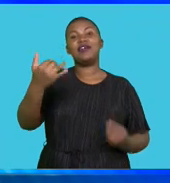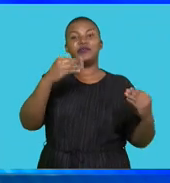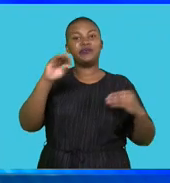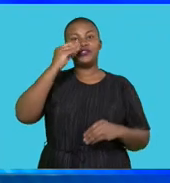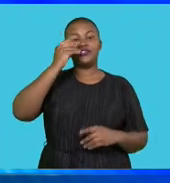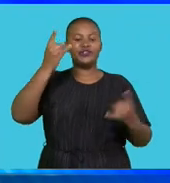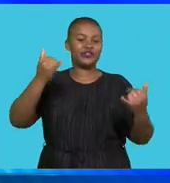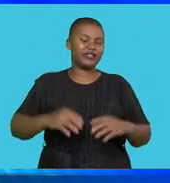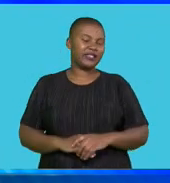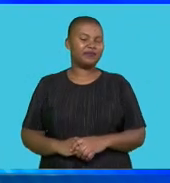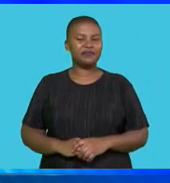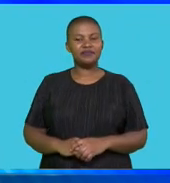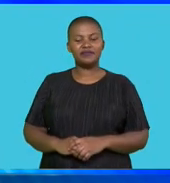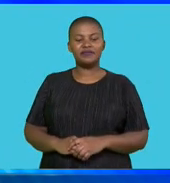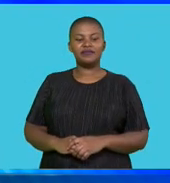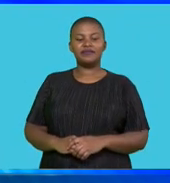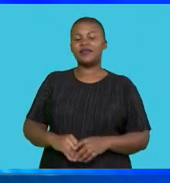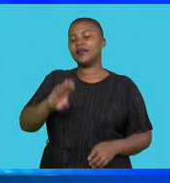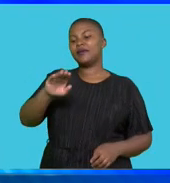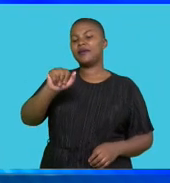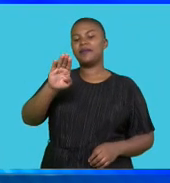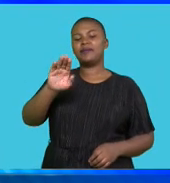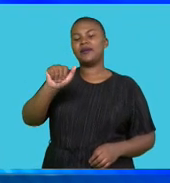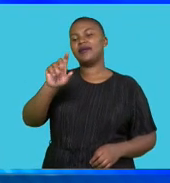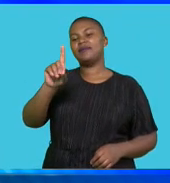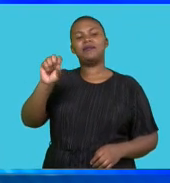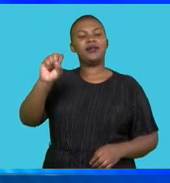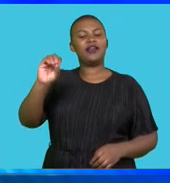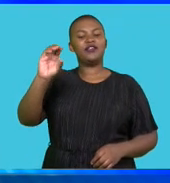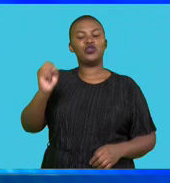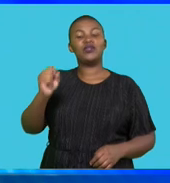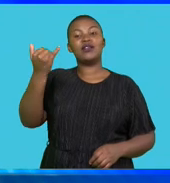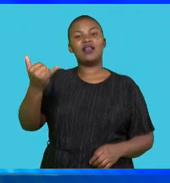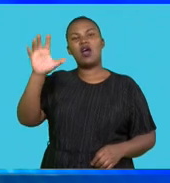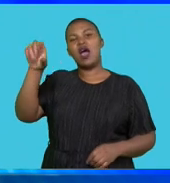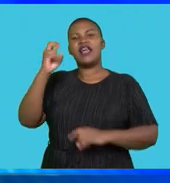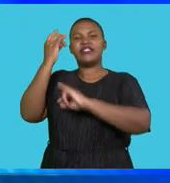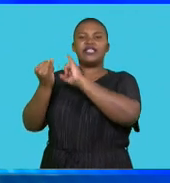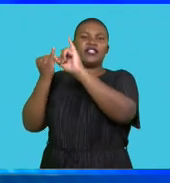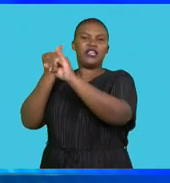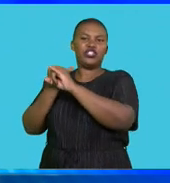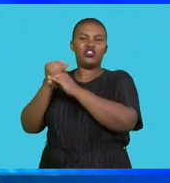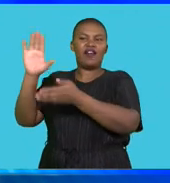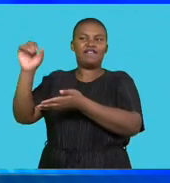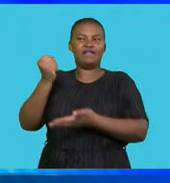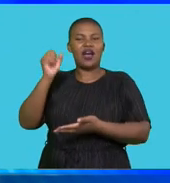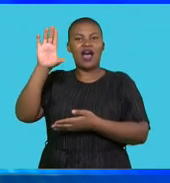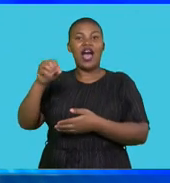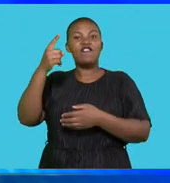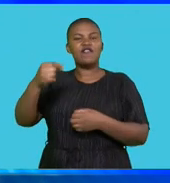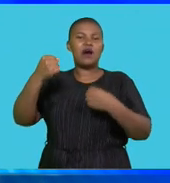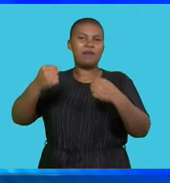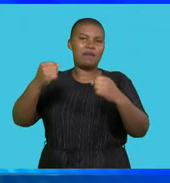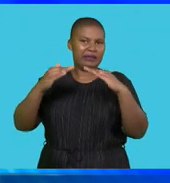Barbados has become one of the first countries to request funding from the International Monetary Fund's Resilience and Sustainability Trust.